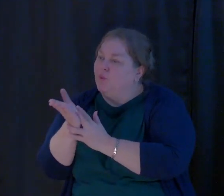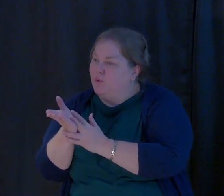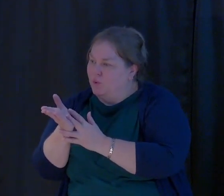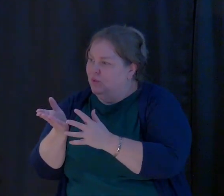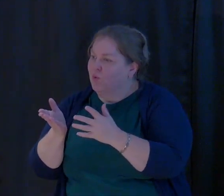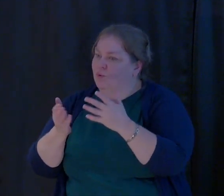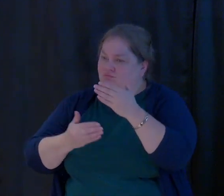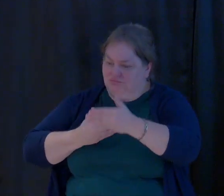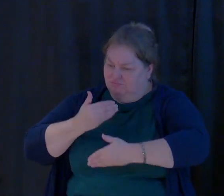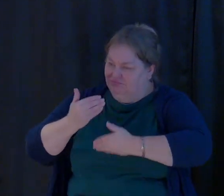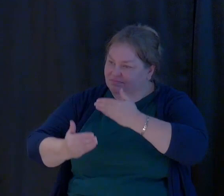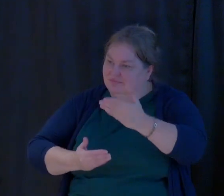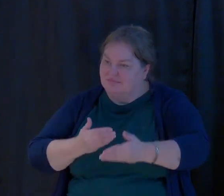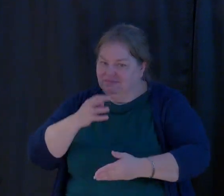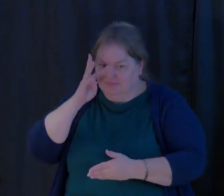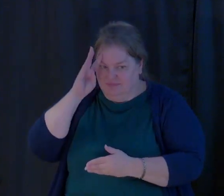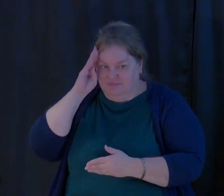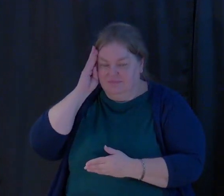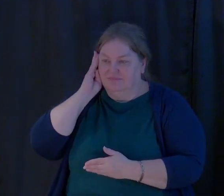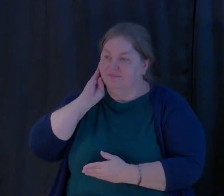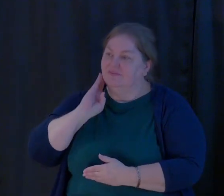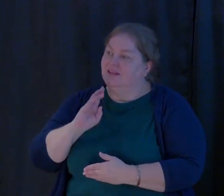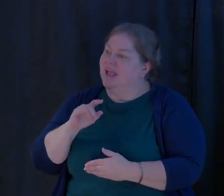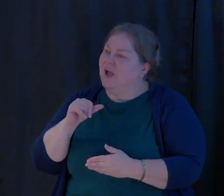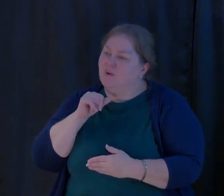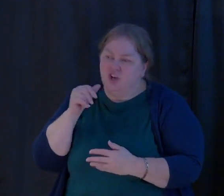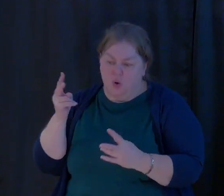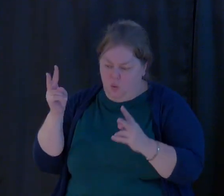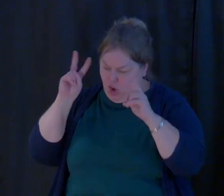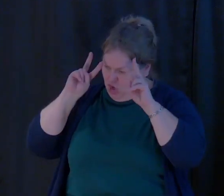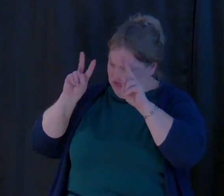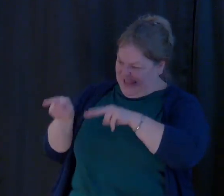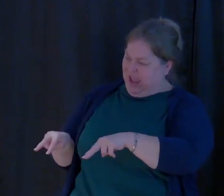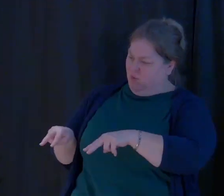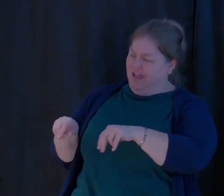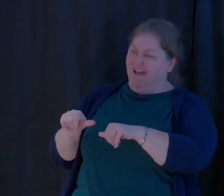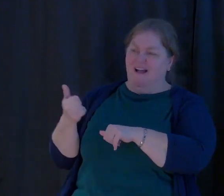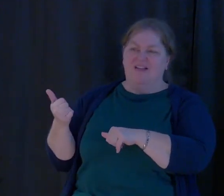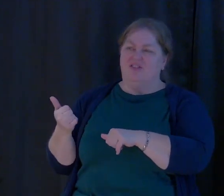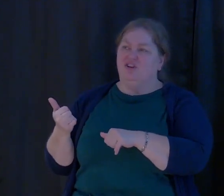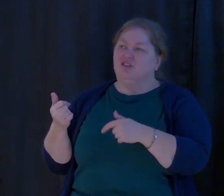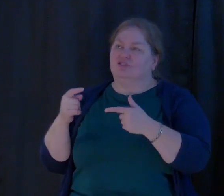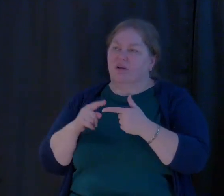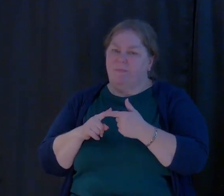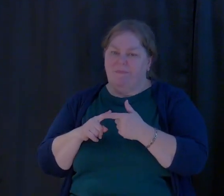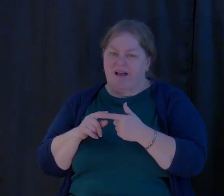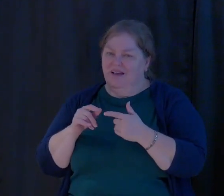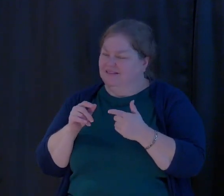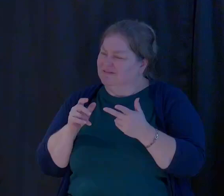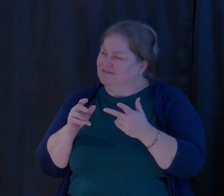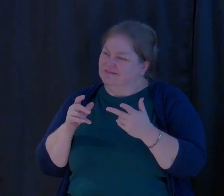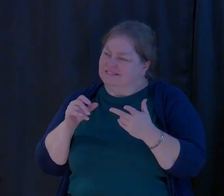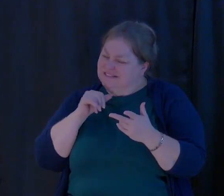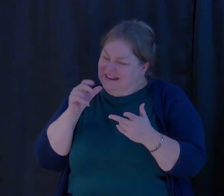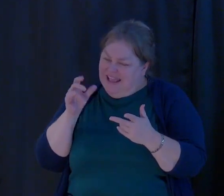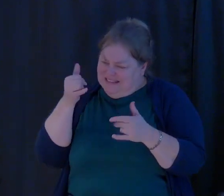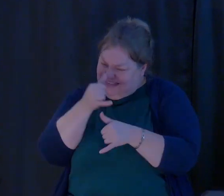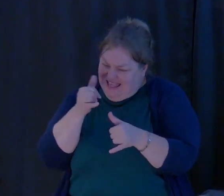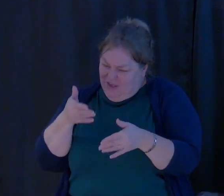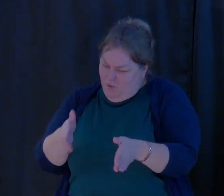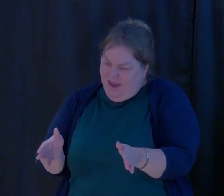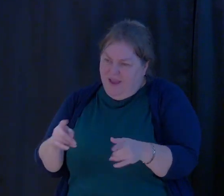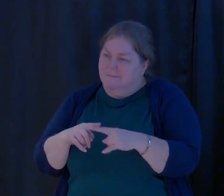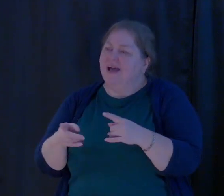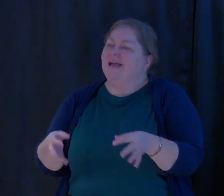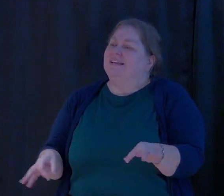appreciate each other's opinions. And we don't look down at others and we think that, oh, that's a silly way of looking at it. It's not a silly way of looking at it.